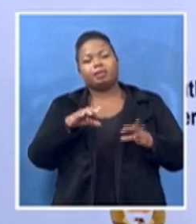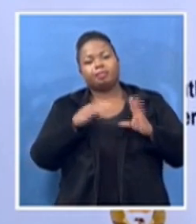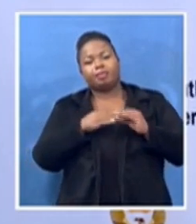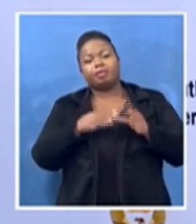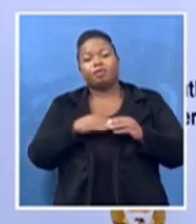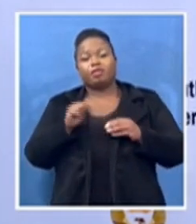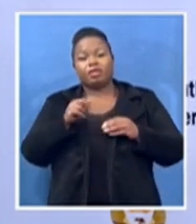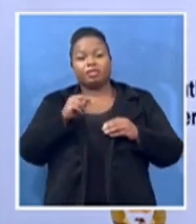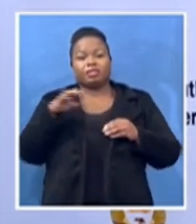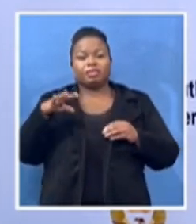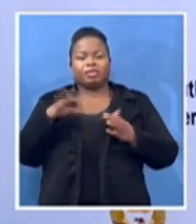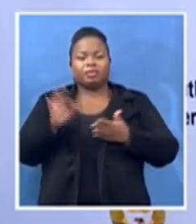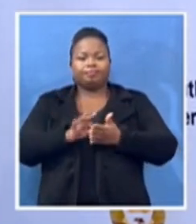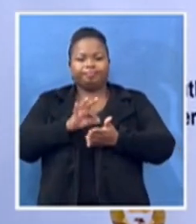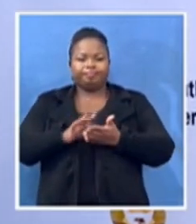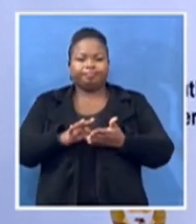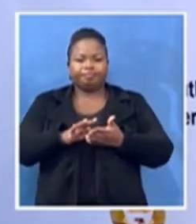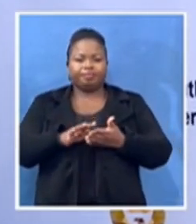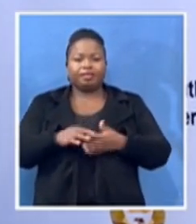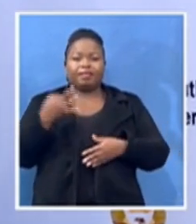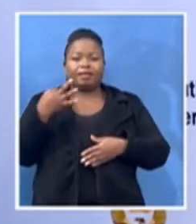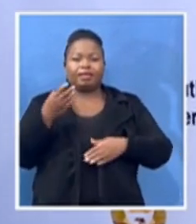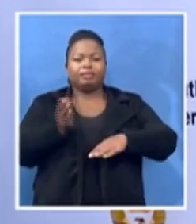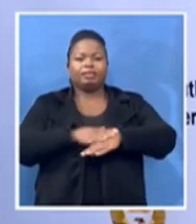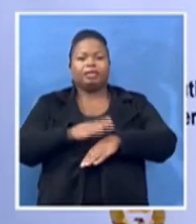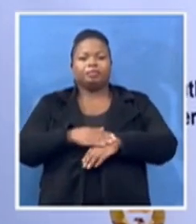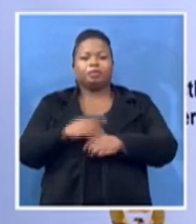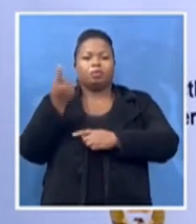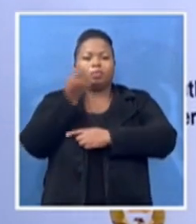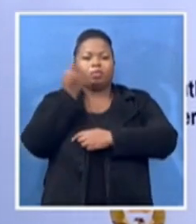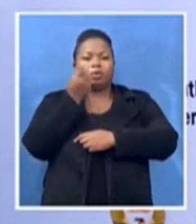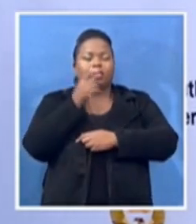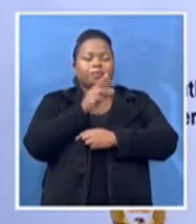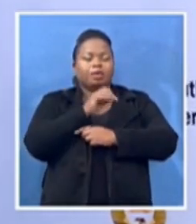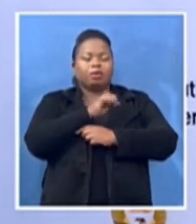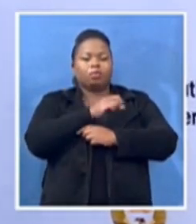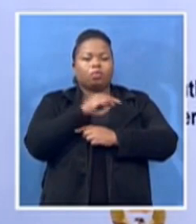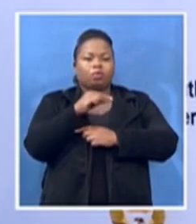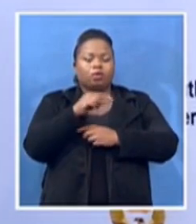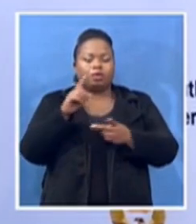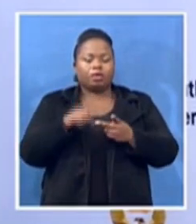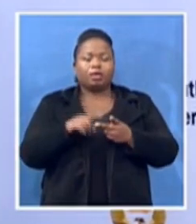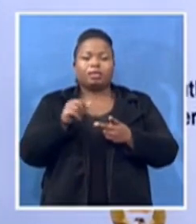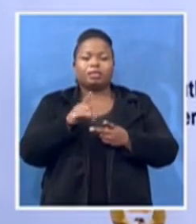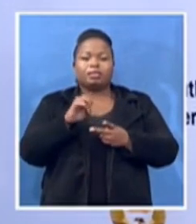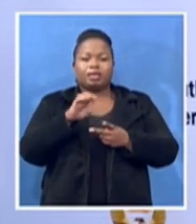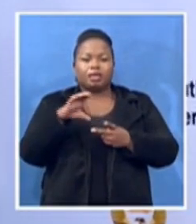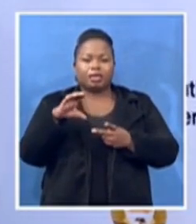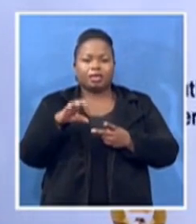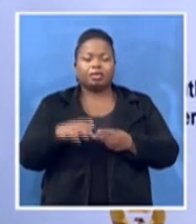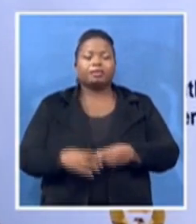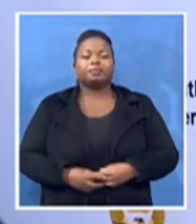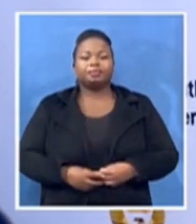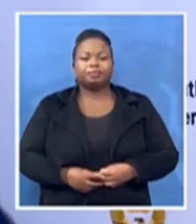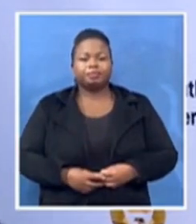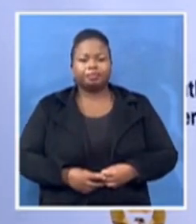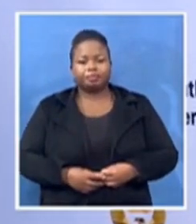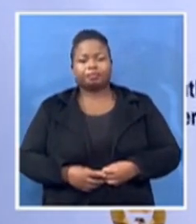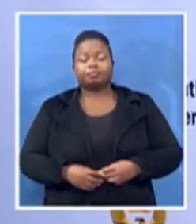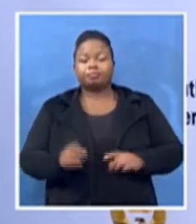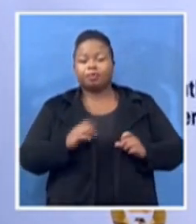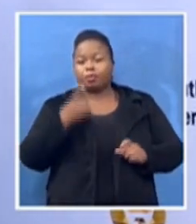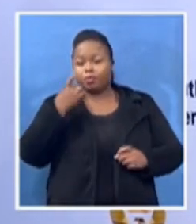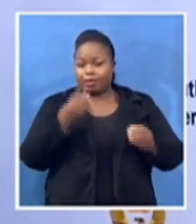and nazarek but one thing that you want to say about him is the fact that he draw his